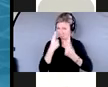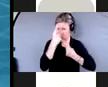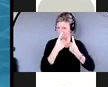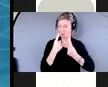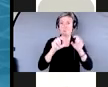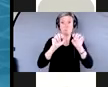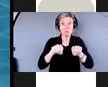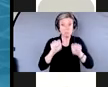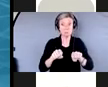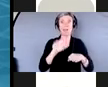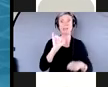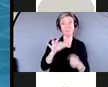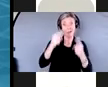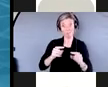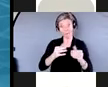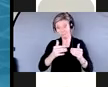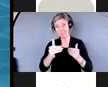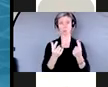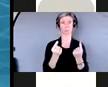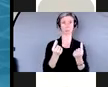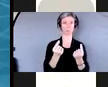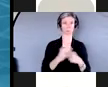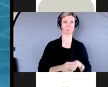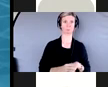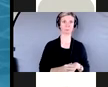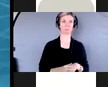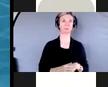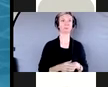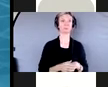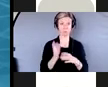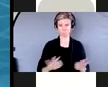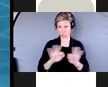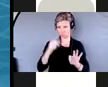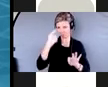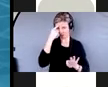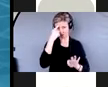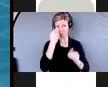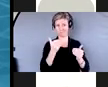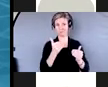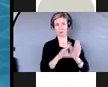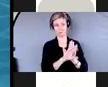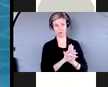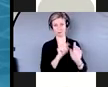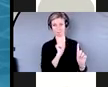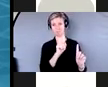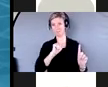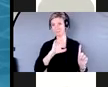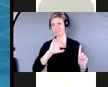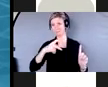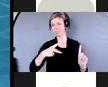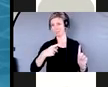protections to your financial well being, appointing a trusted contact person could be one of those added protections.